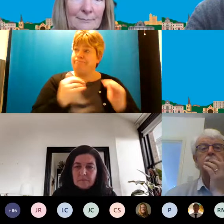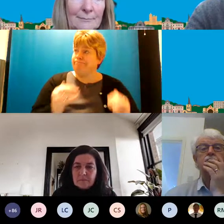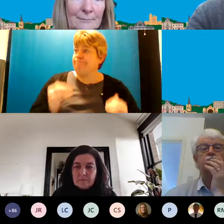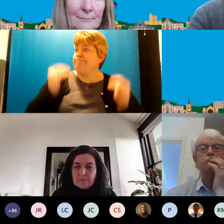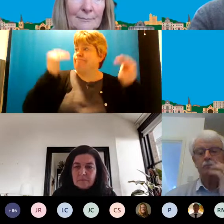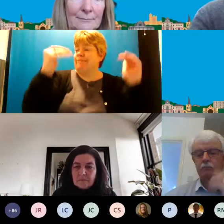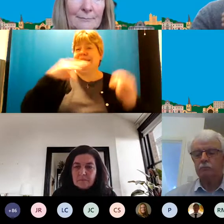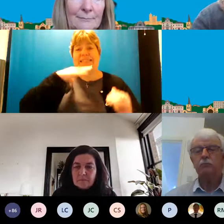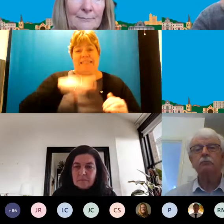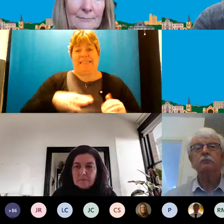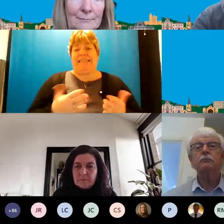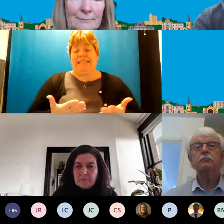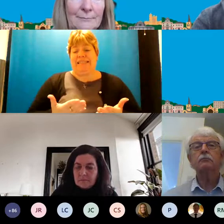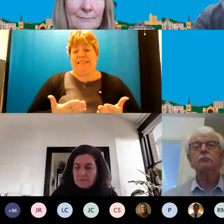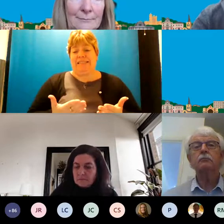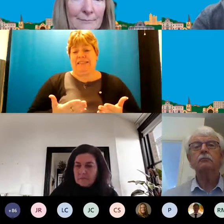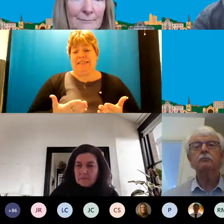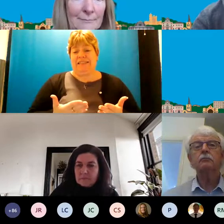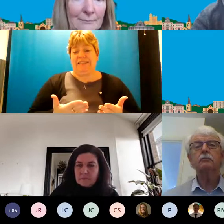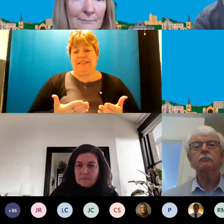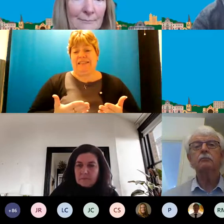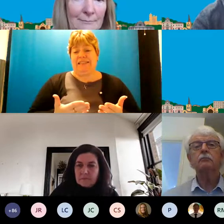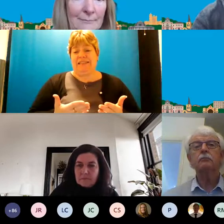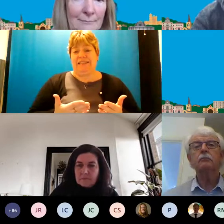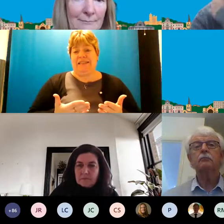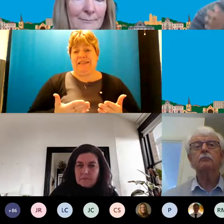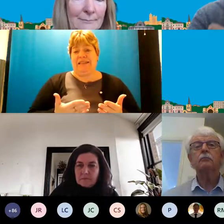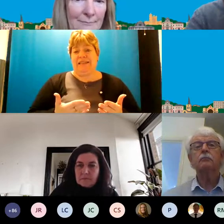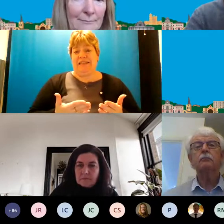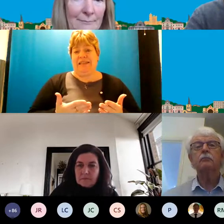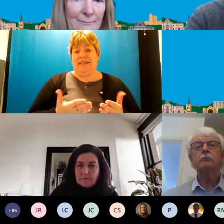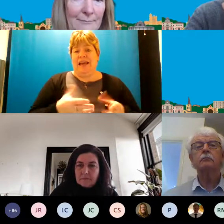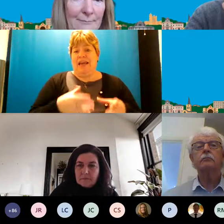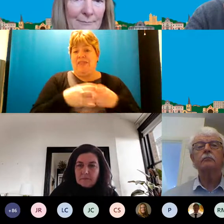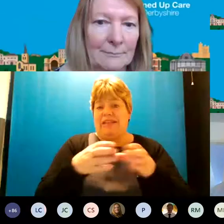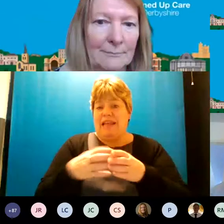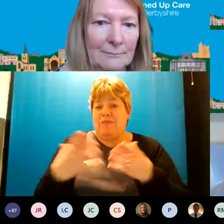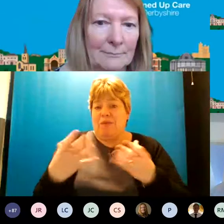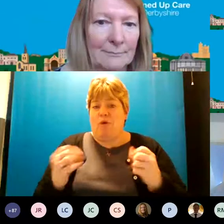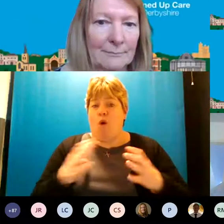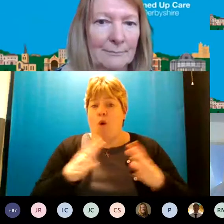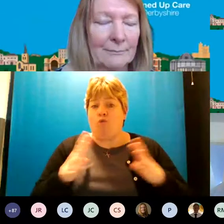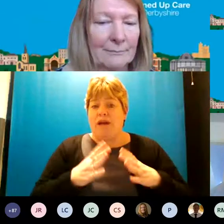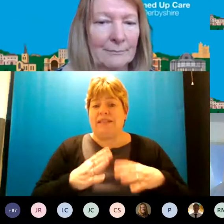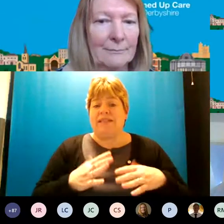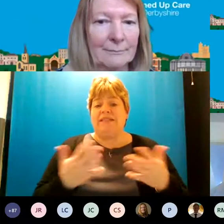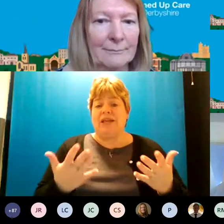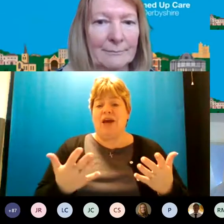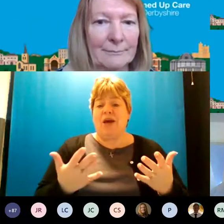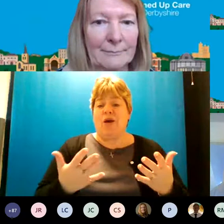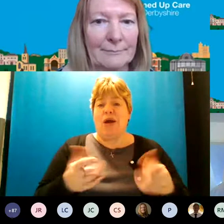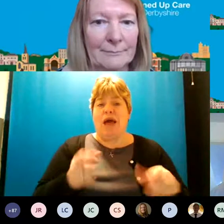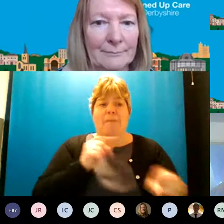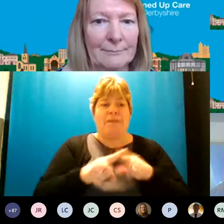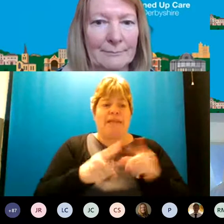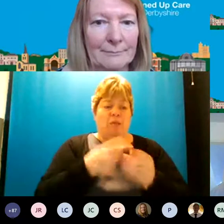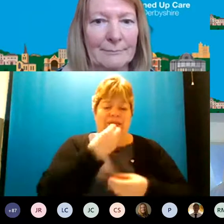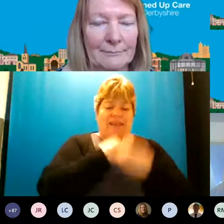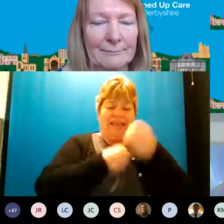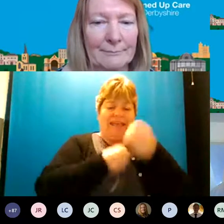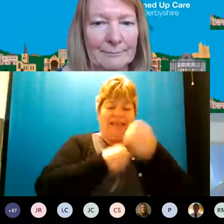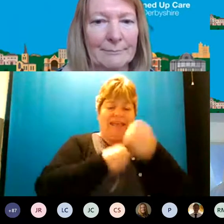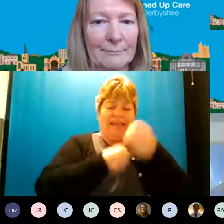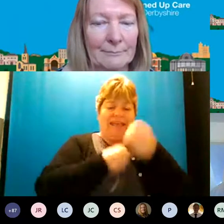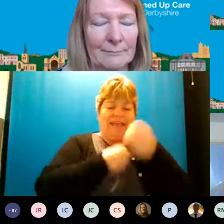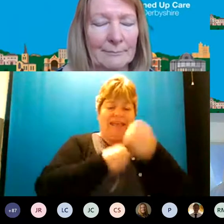of need you know all the you know in the teams that that we have and you know so particularly eating disorder teams you know